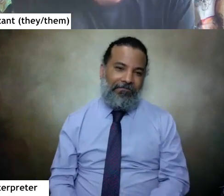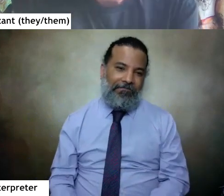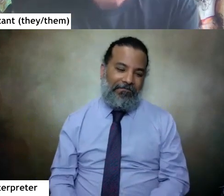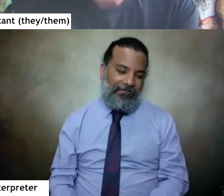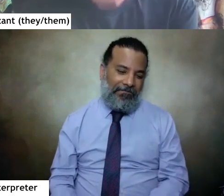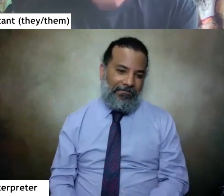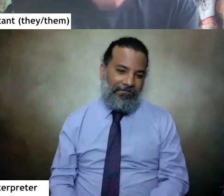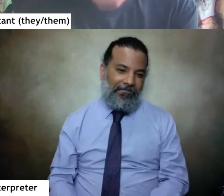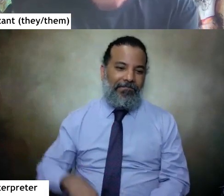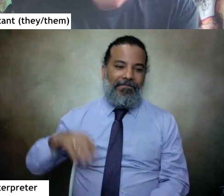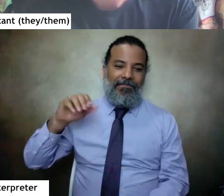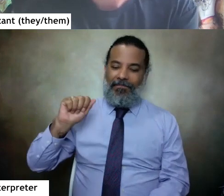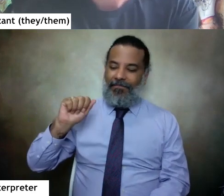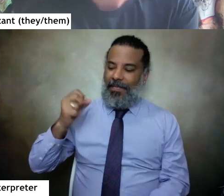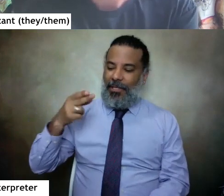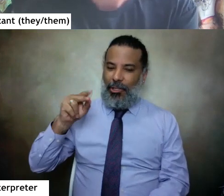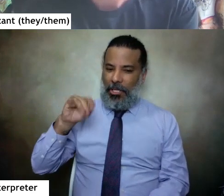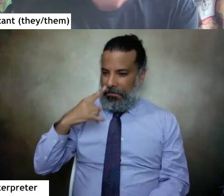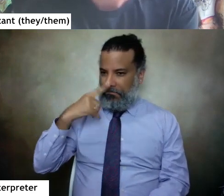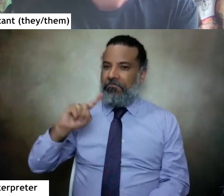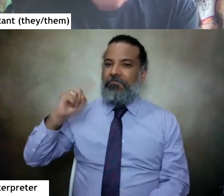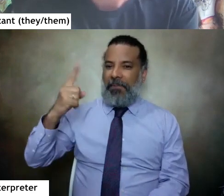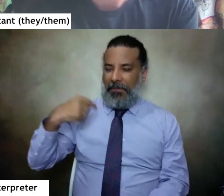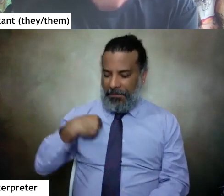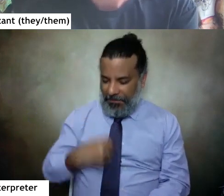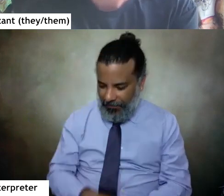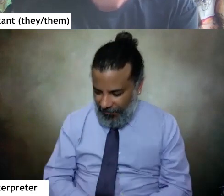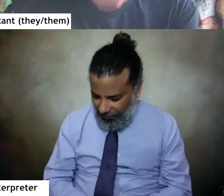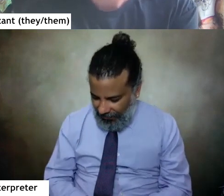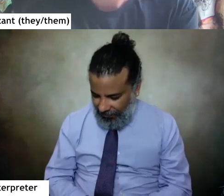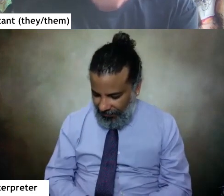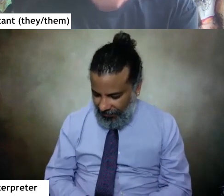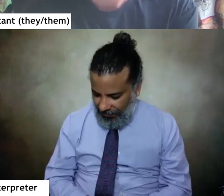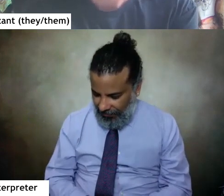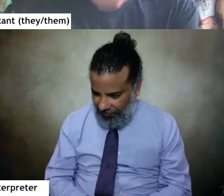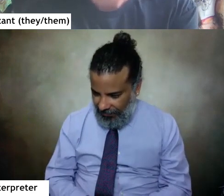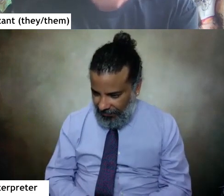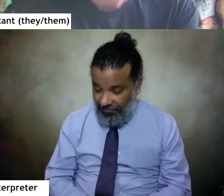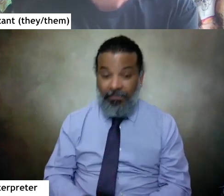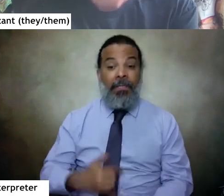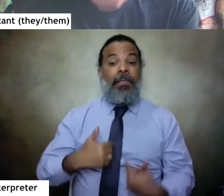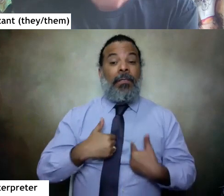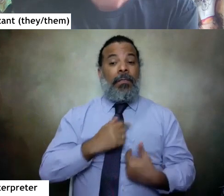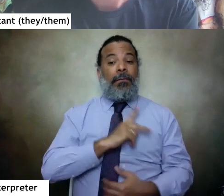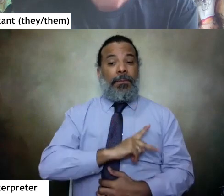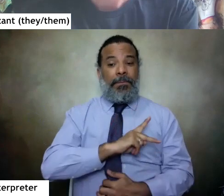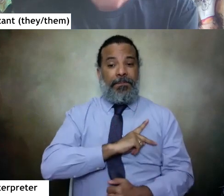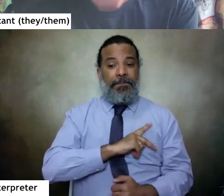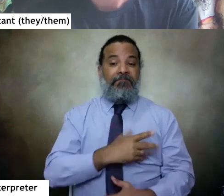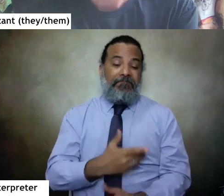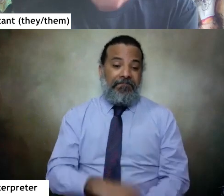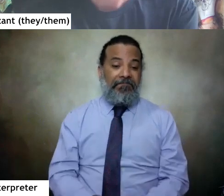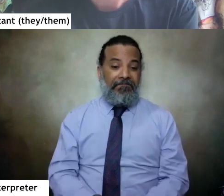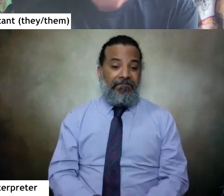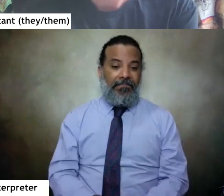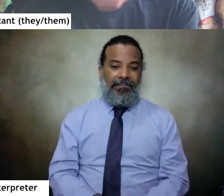i can jump into this one first this is ashanti um so on a on a personal level the answer